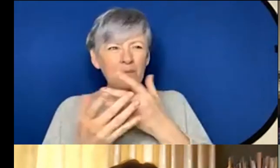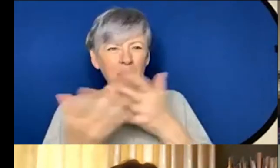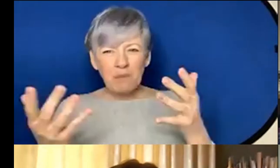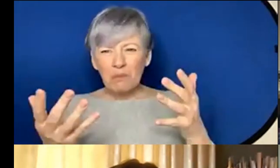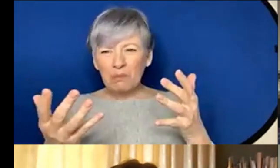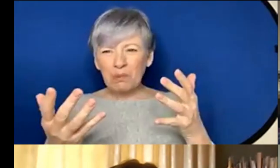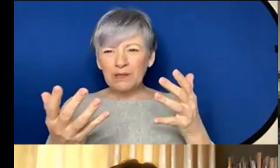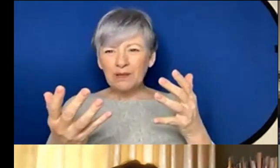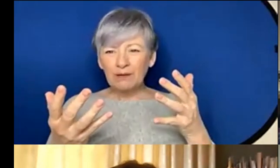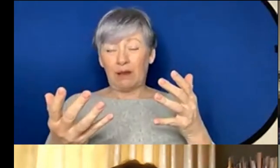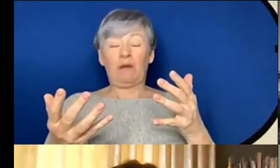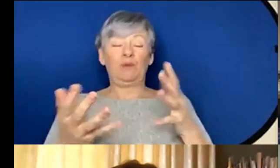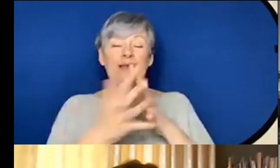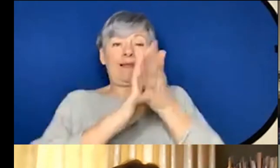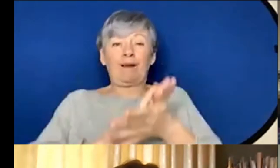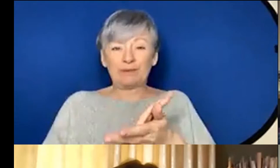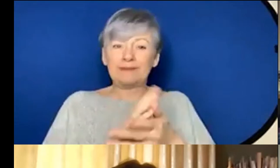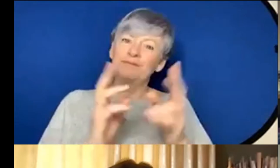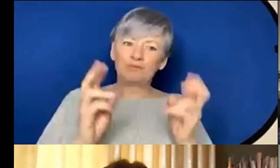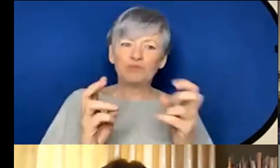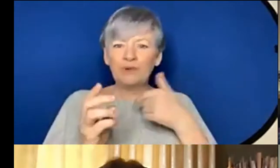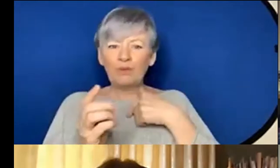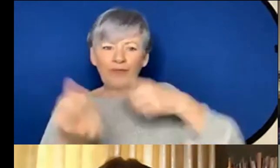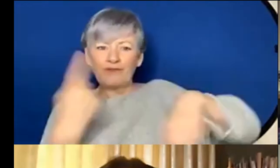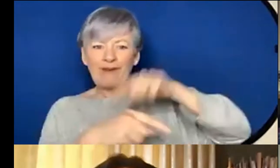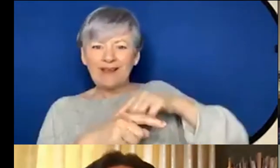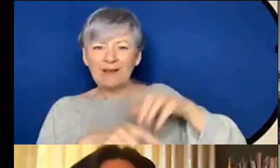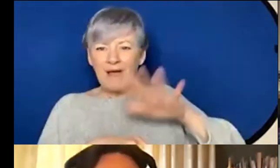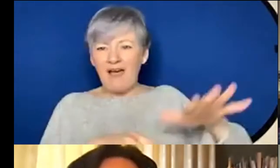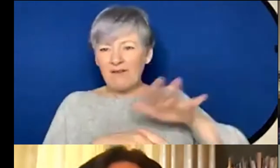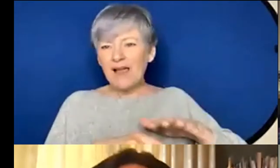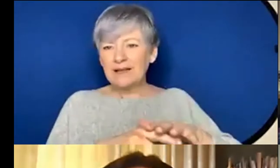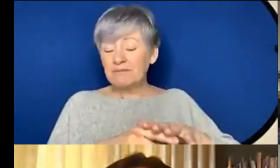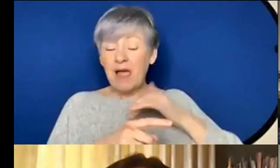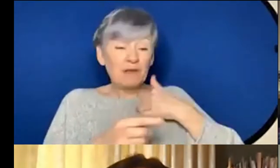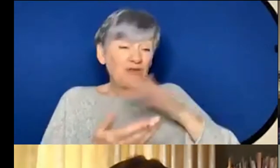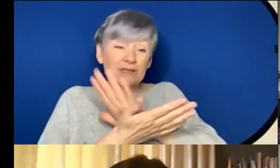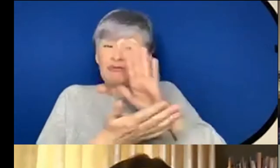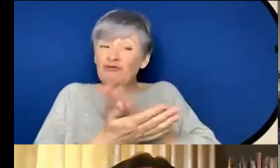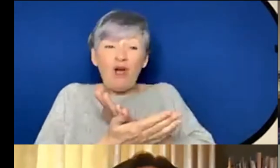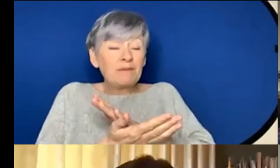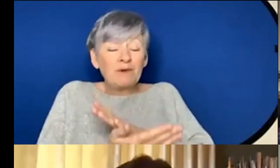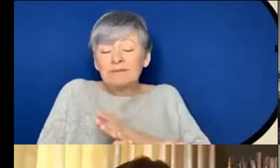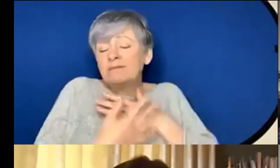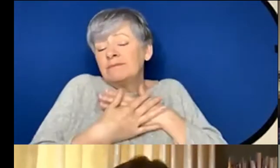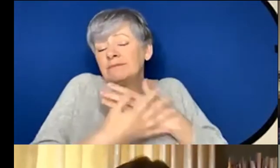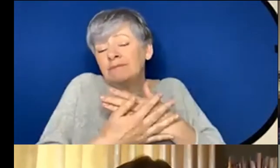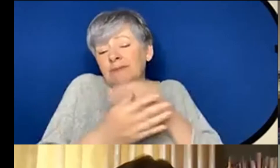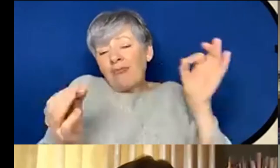absolute calamity to um well for the rest of my family I I just think I just enjoyed it because I just love the sounds of so much